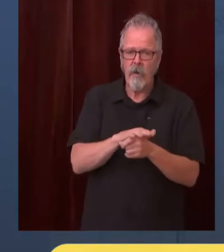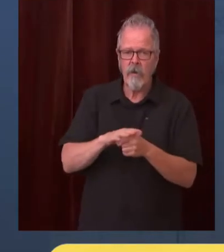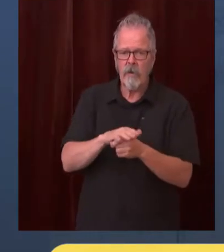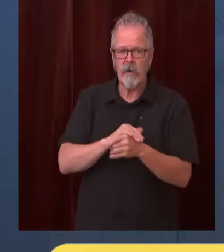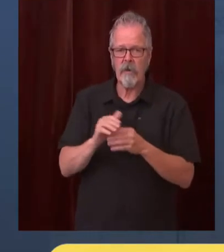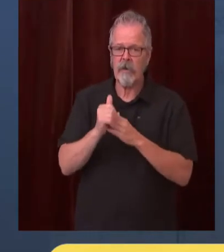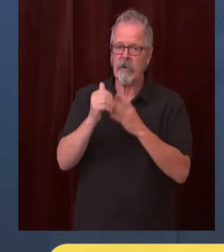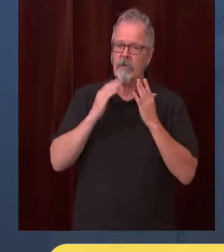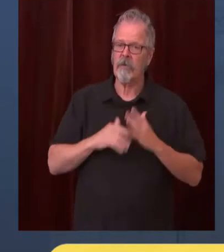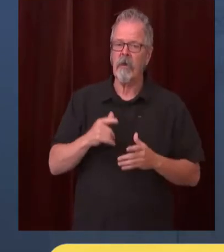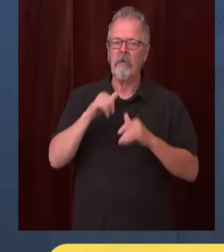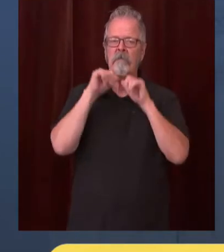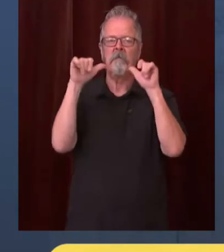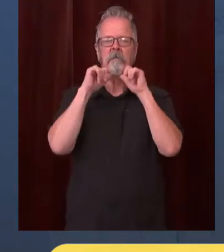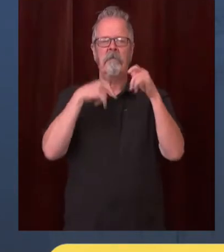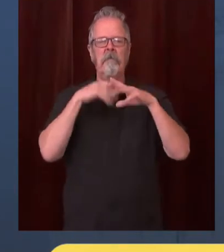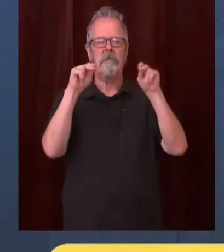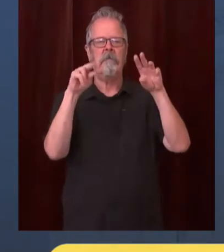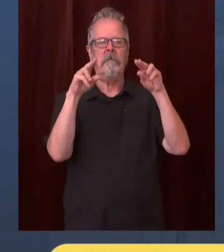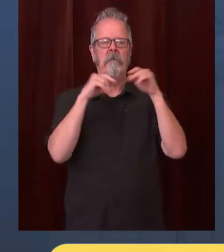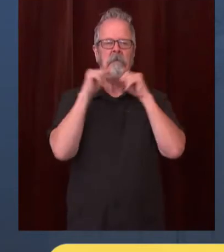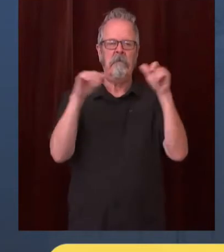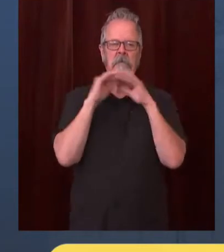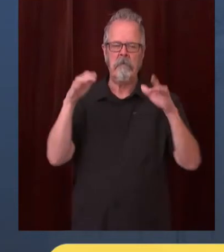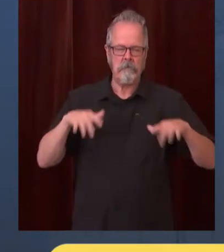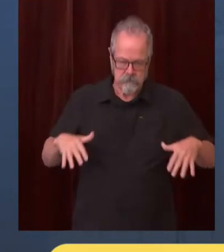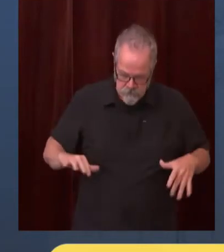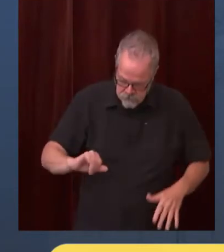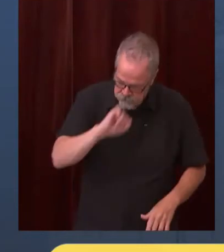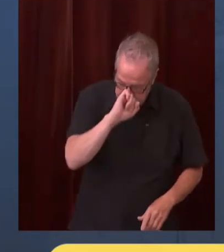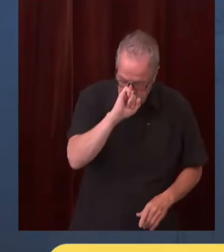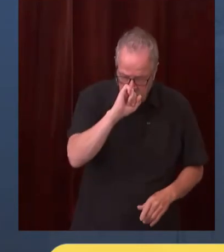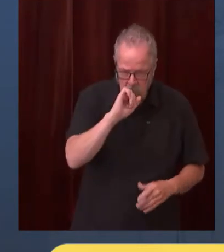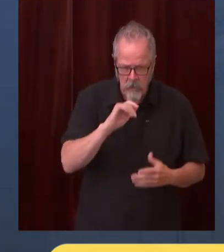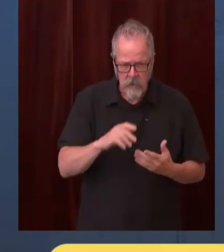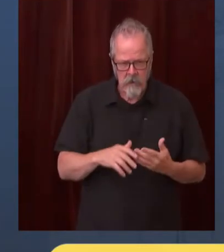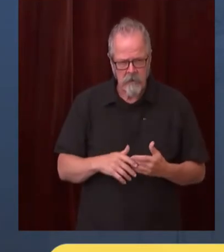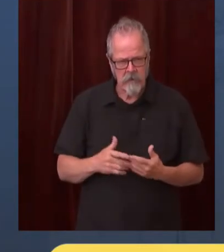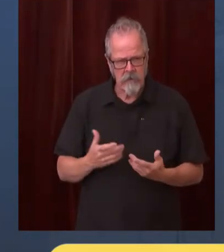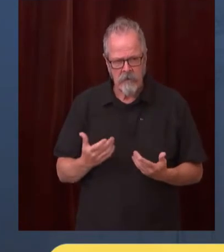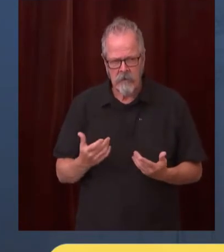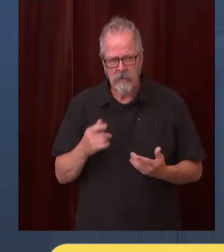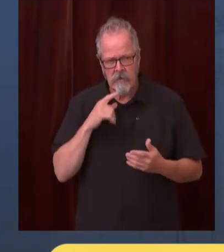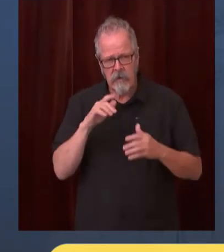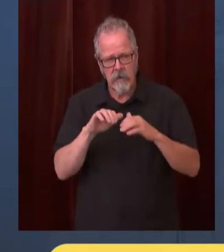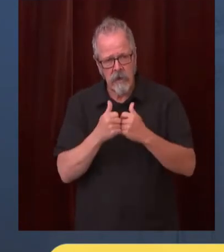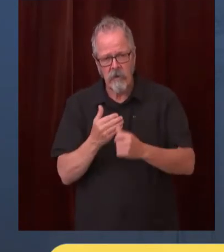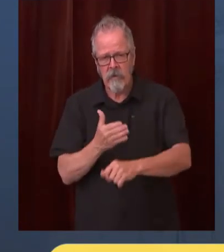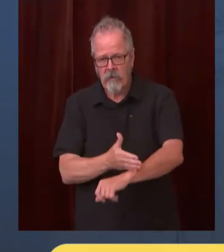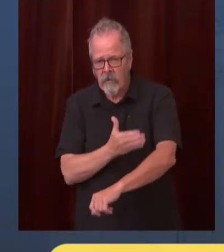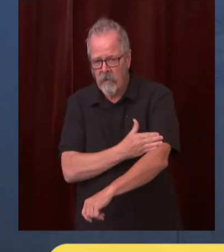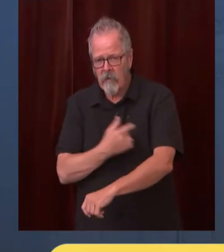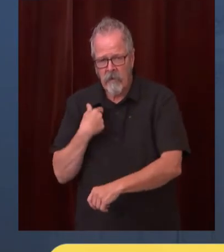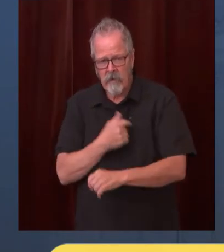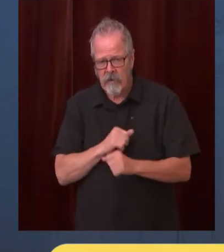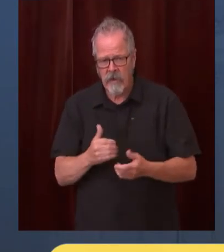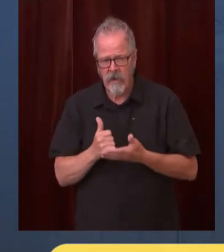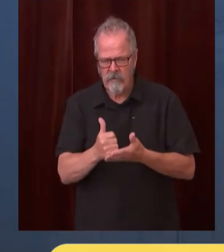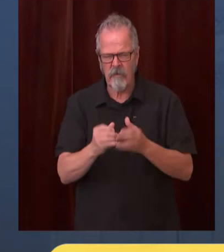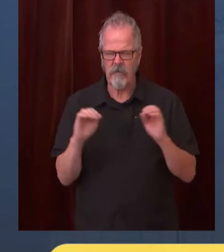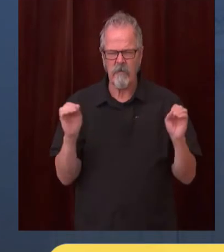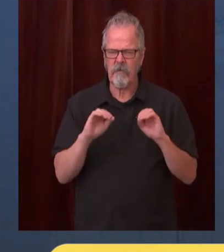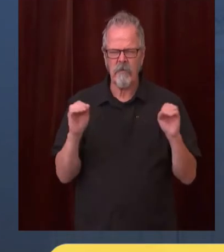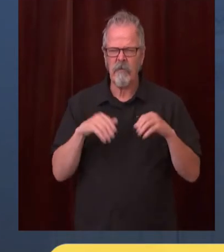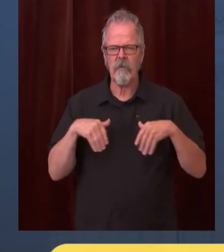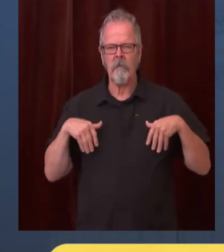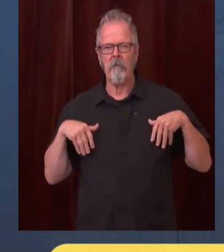i would just take a look at our graph to show our vaccination rates as percentage of populations of those over 12 we'll see the